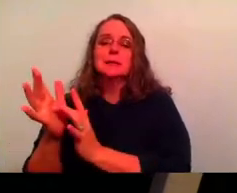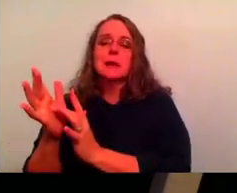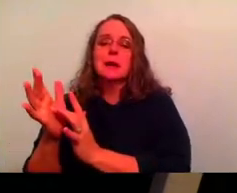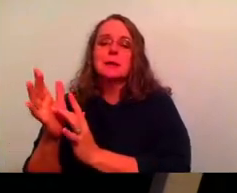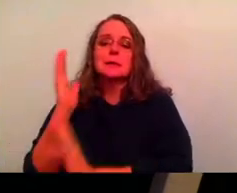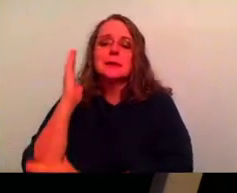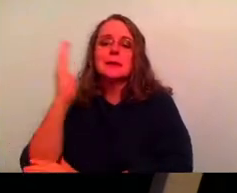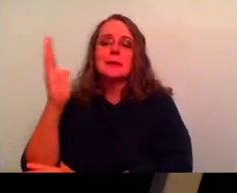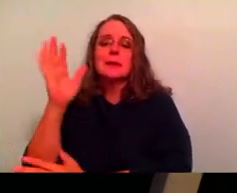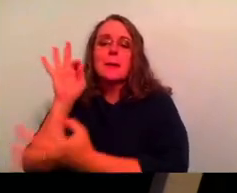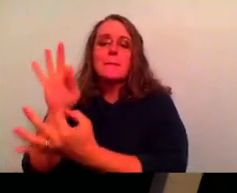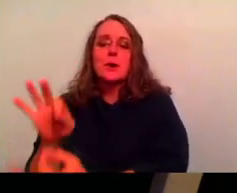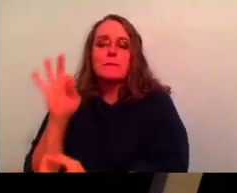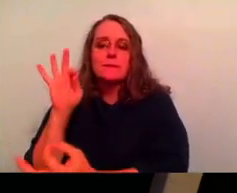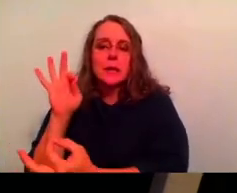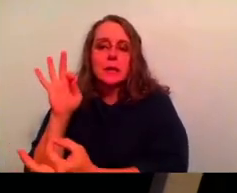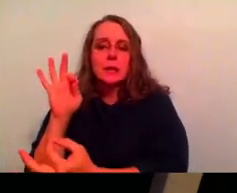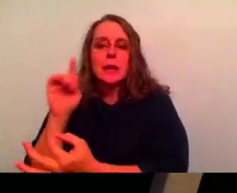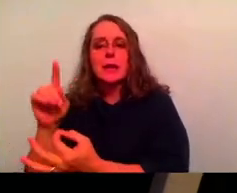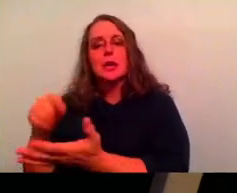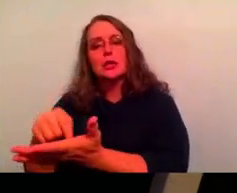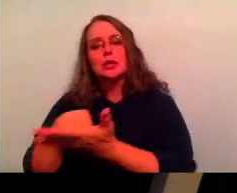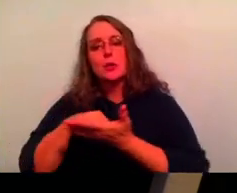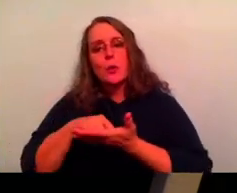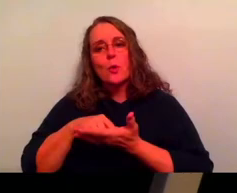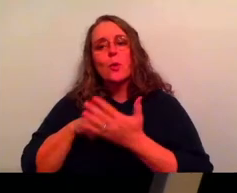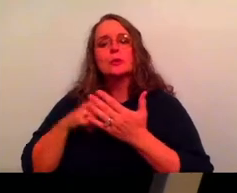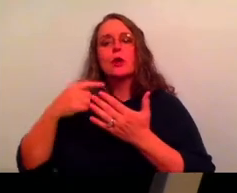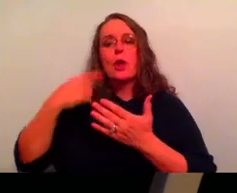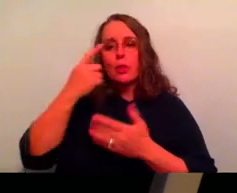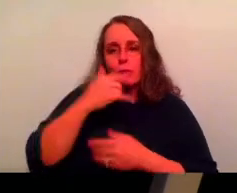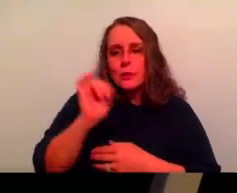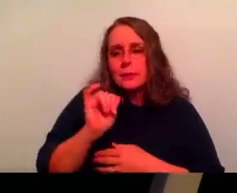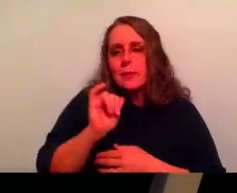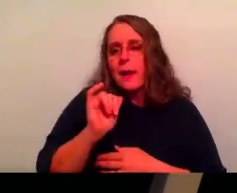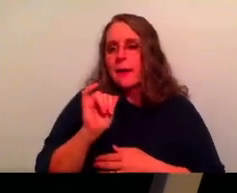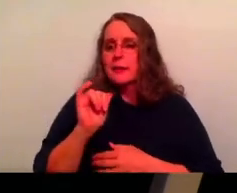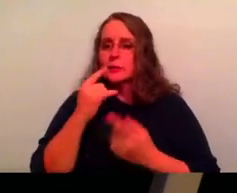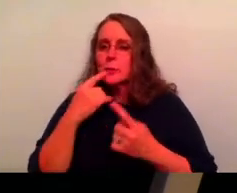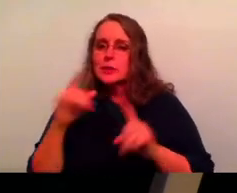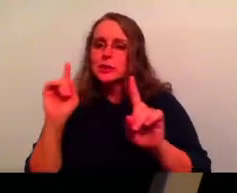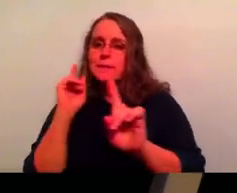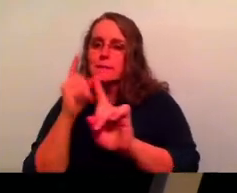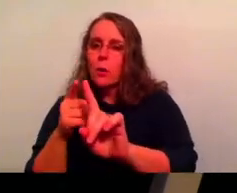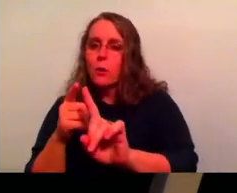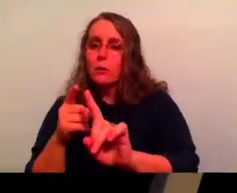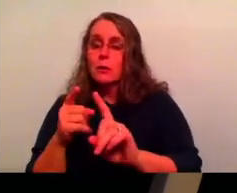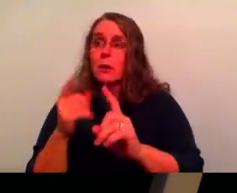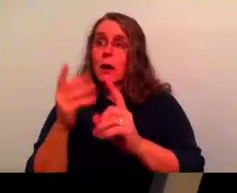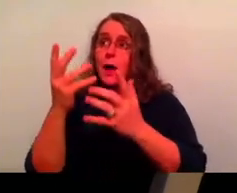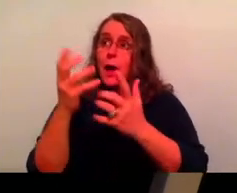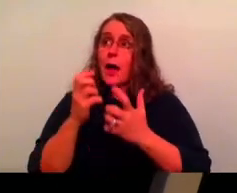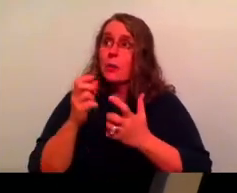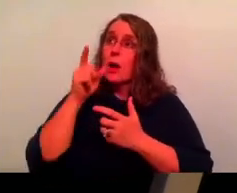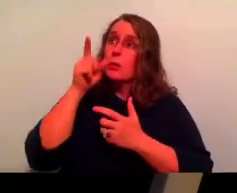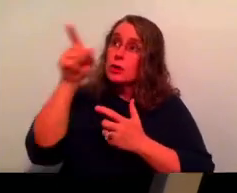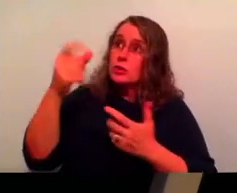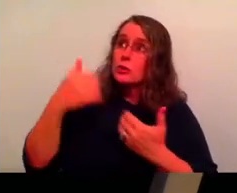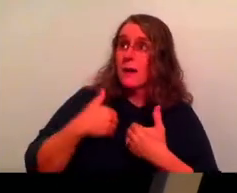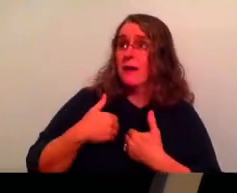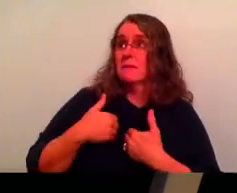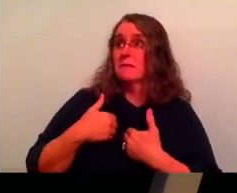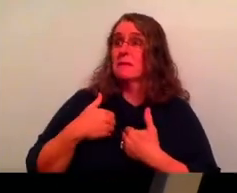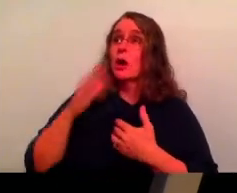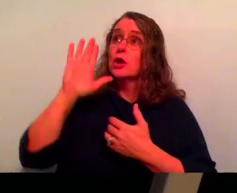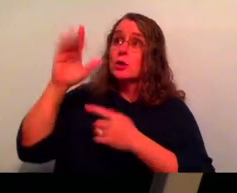shows us what it looks like, um, to achieve this goal of saying, Hey God, I want what you have. I want your will done in my life and not what I